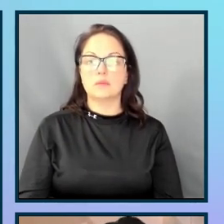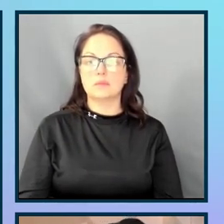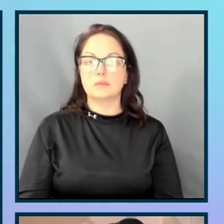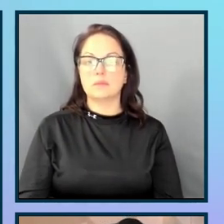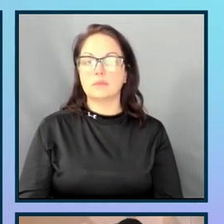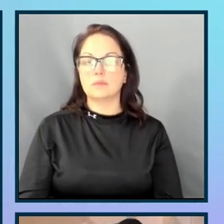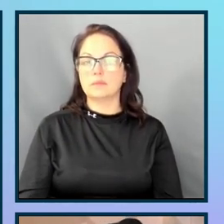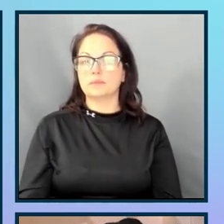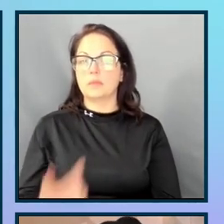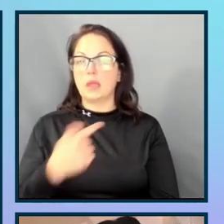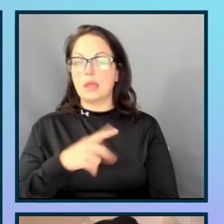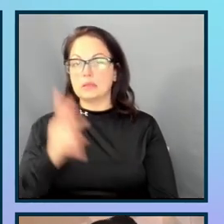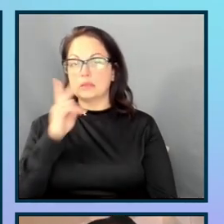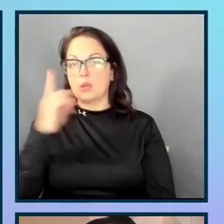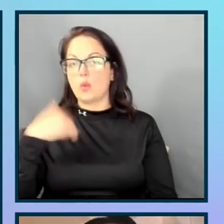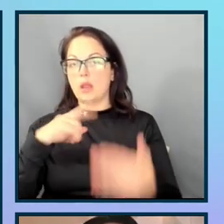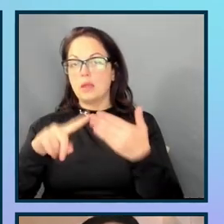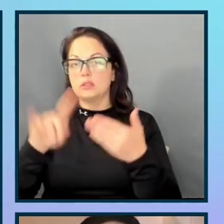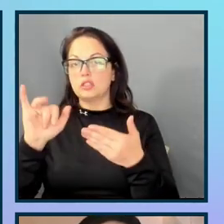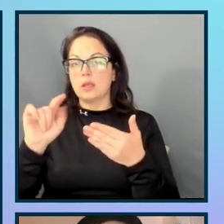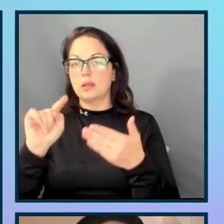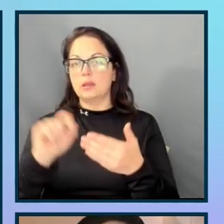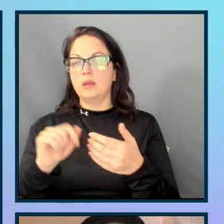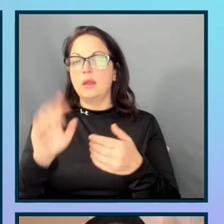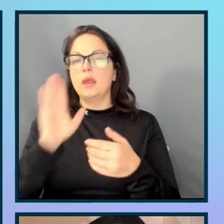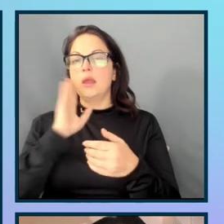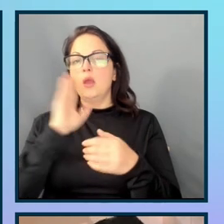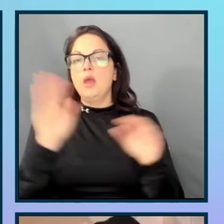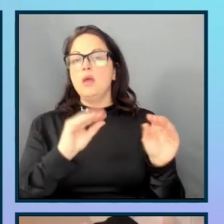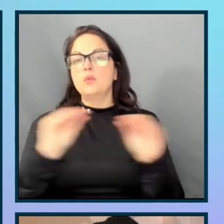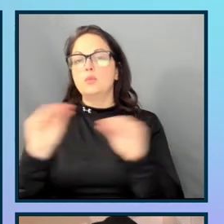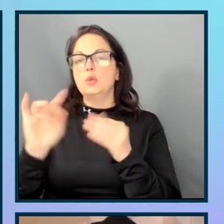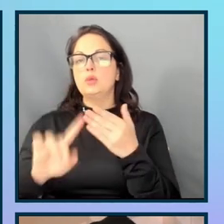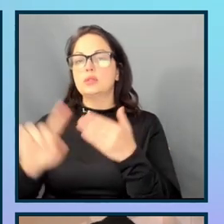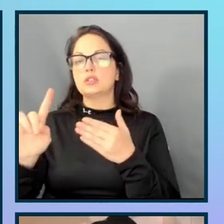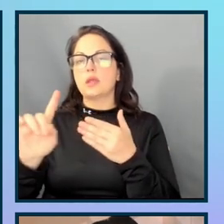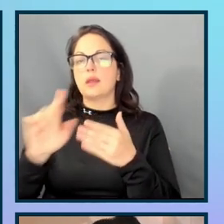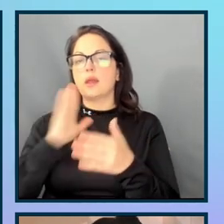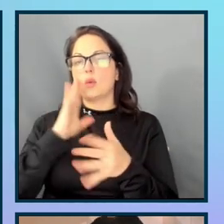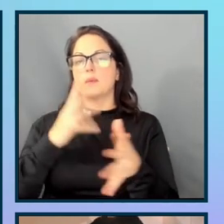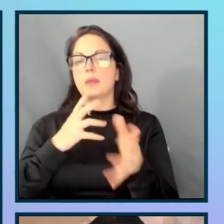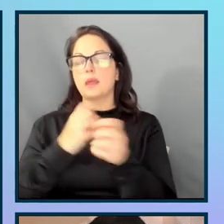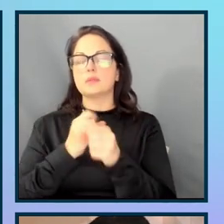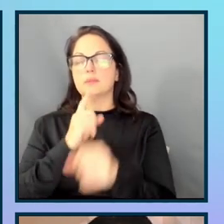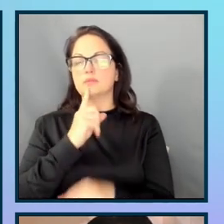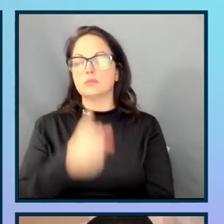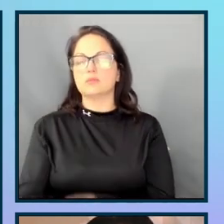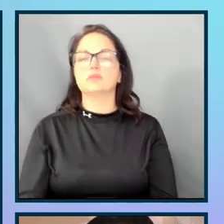once I check it, it does move that check state and does update it to be true.